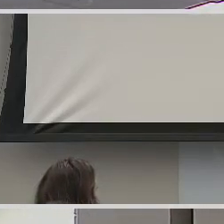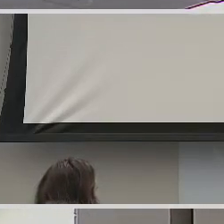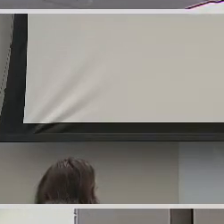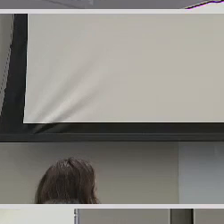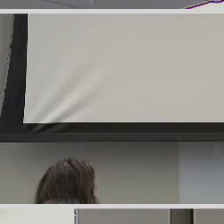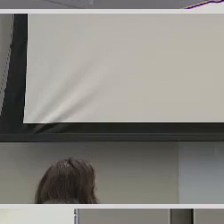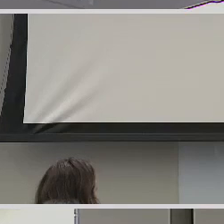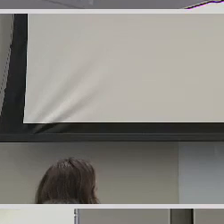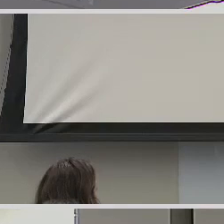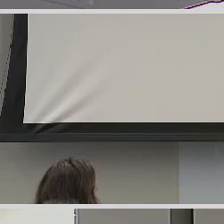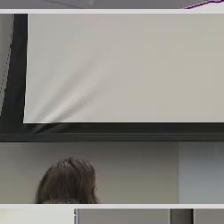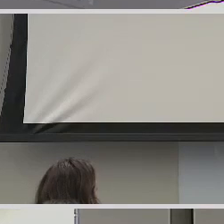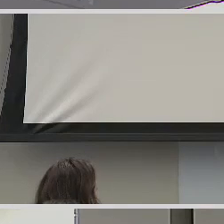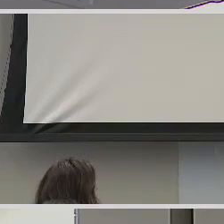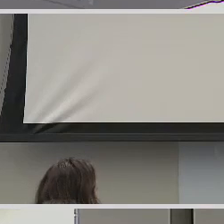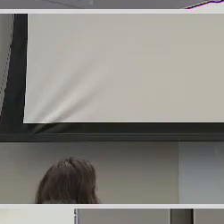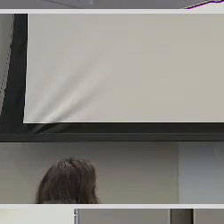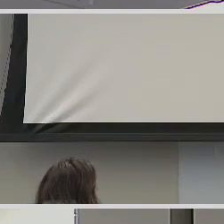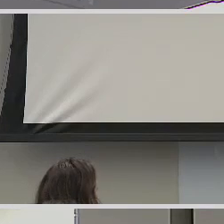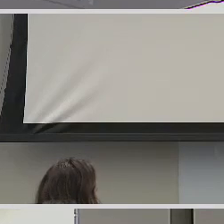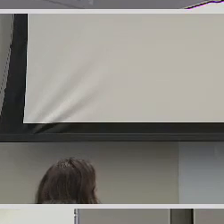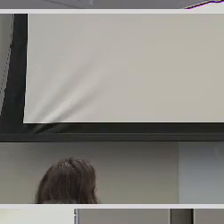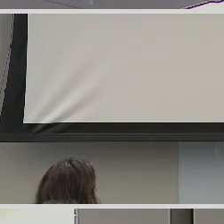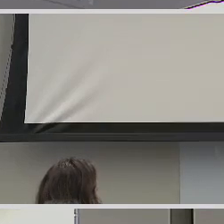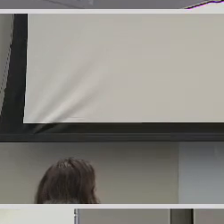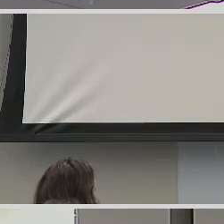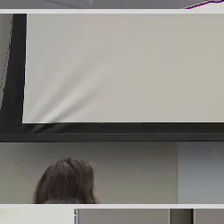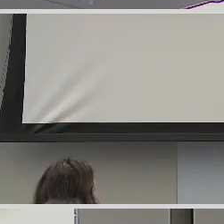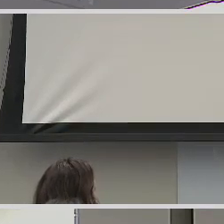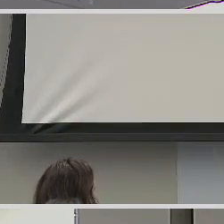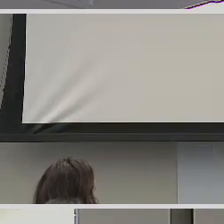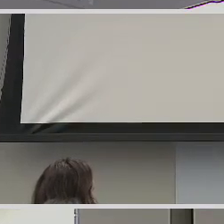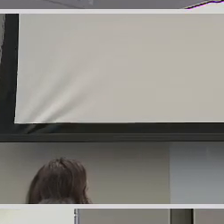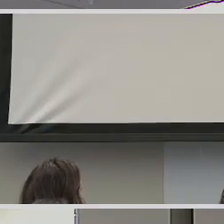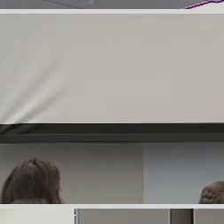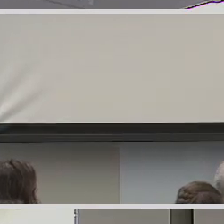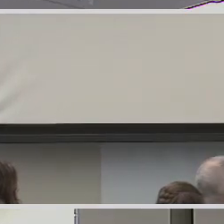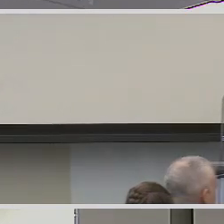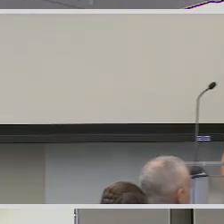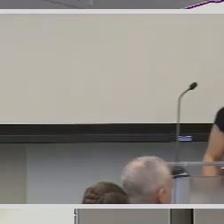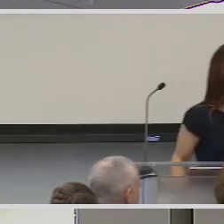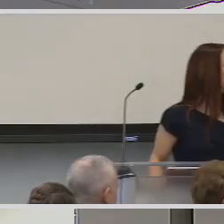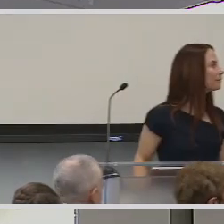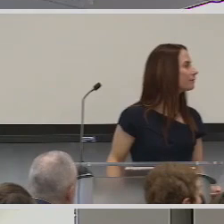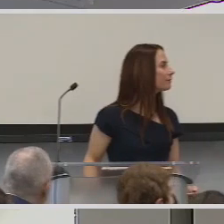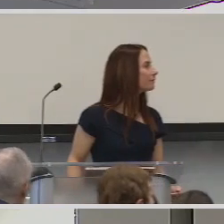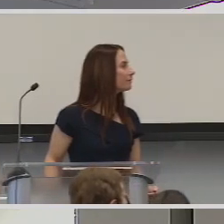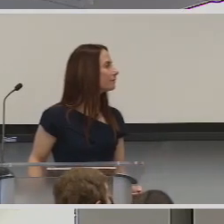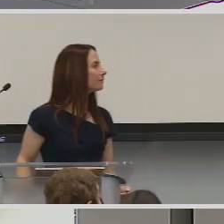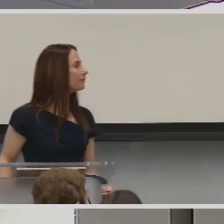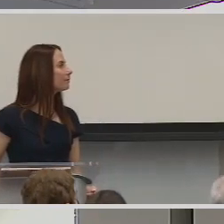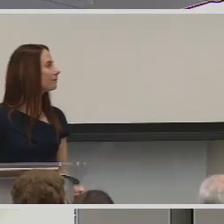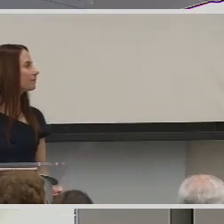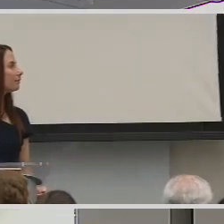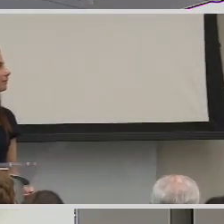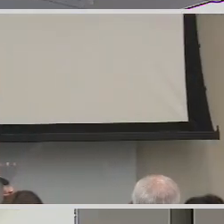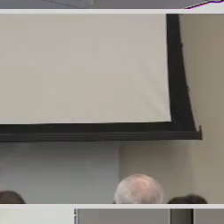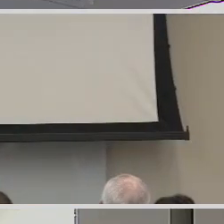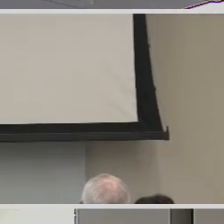that restaurants, bars, hotels can do to accommodate for the deaf community?